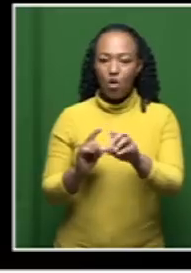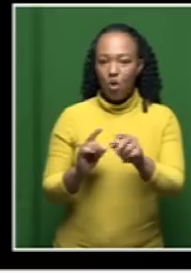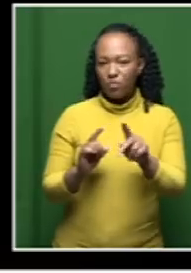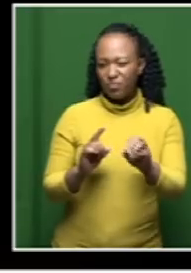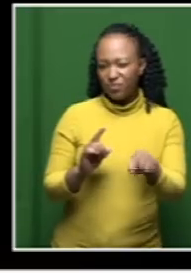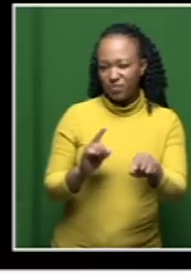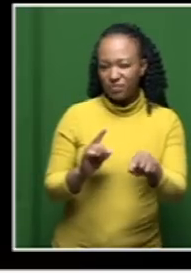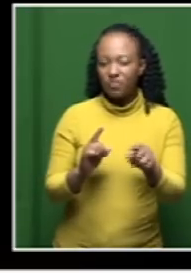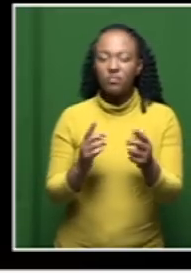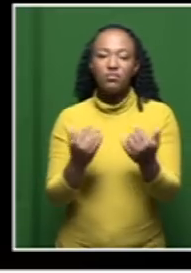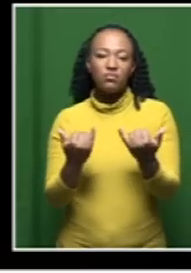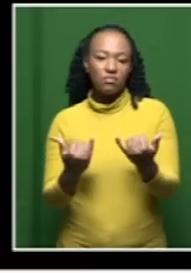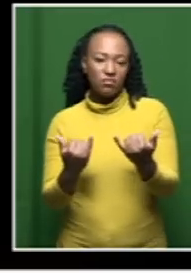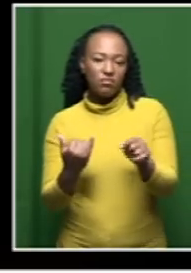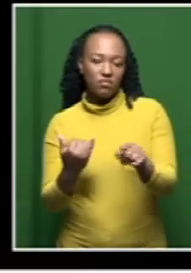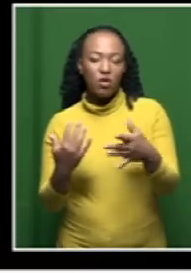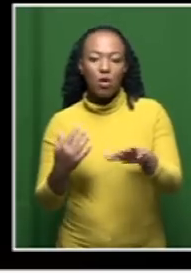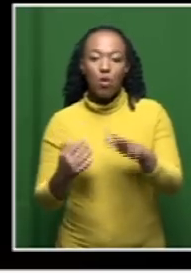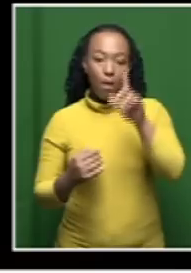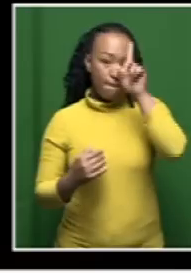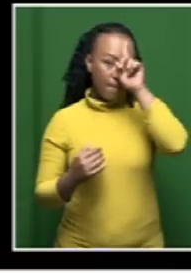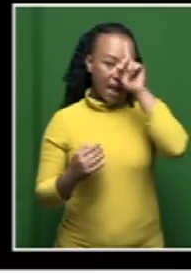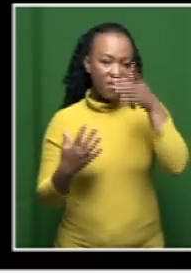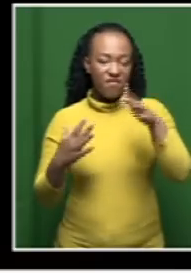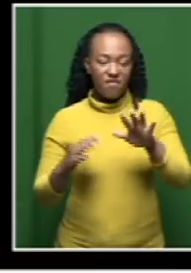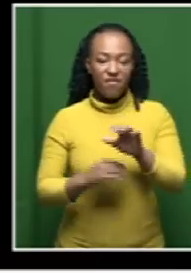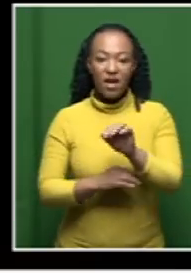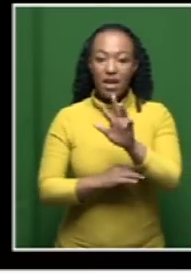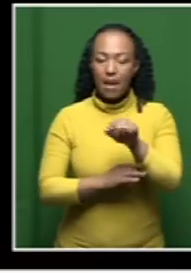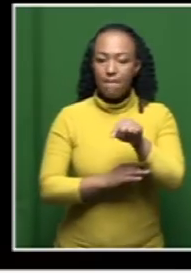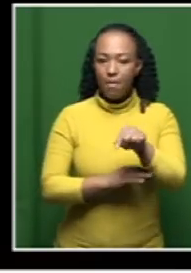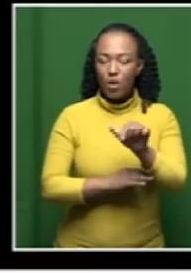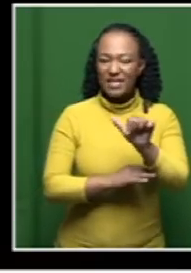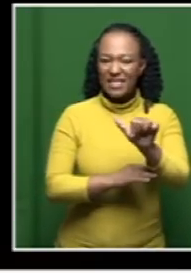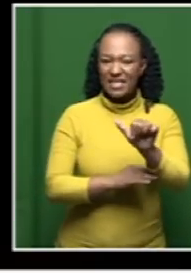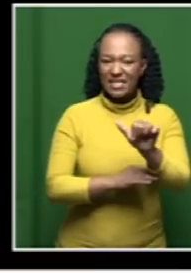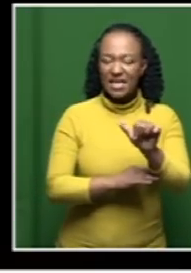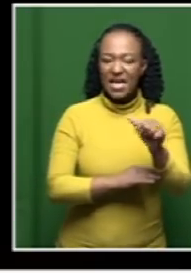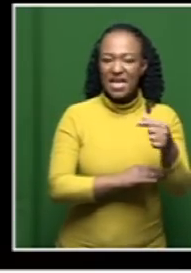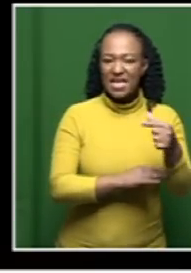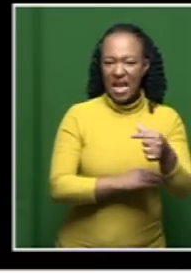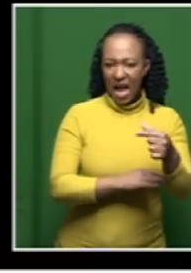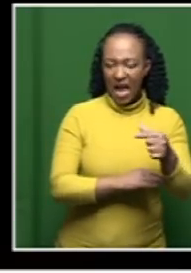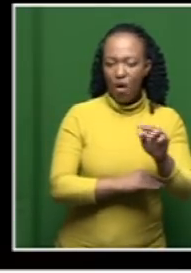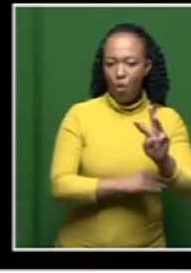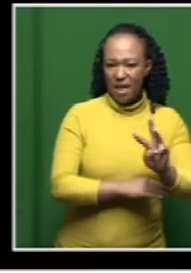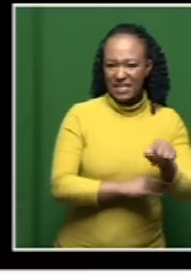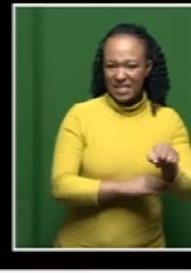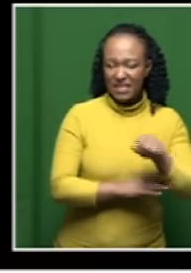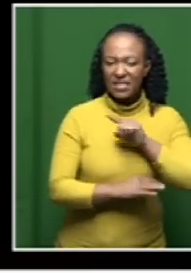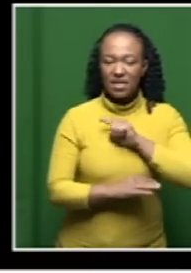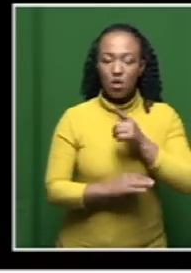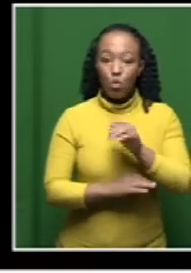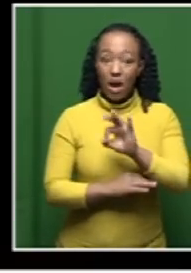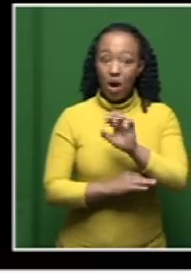about this, saying, Clever Blacks objected to the procurement of 9.6 gigawatts of nuclear power because it would cost